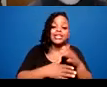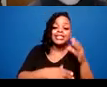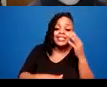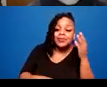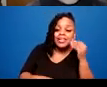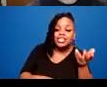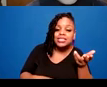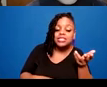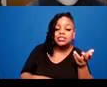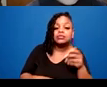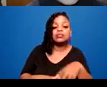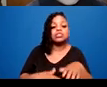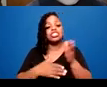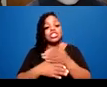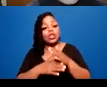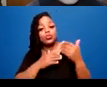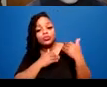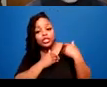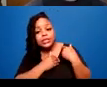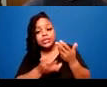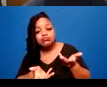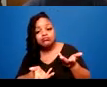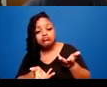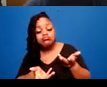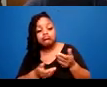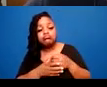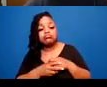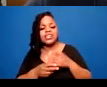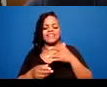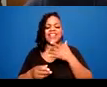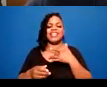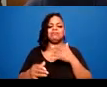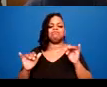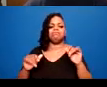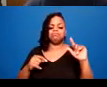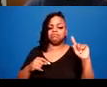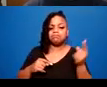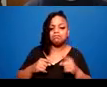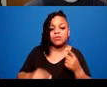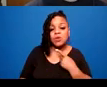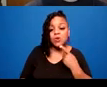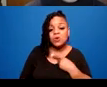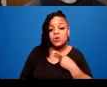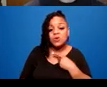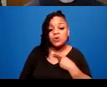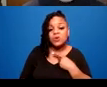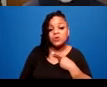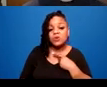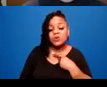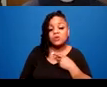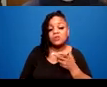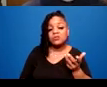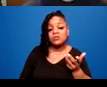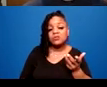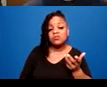to feel witnessed. Just like this conference, just as was brought up by